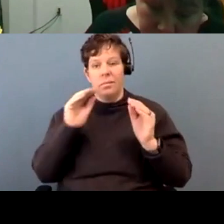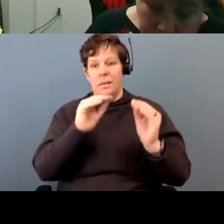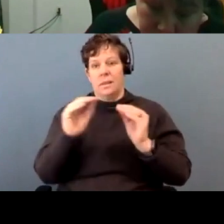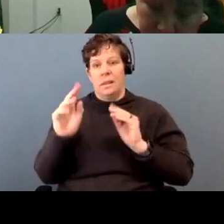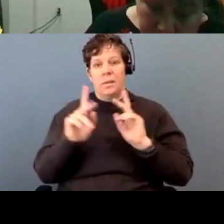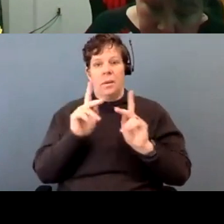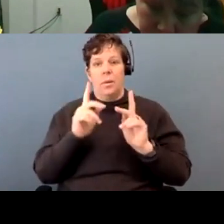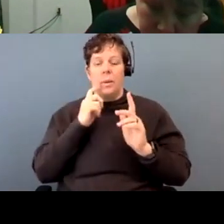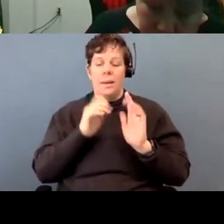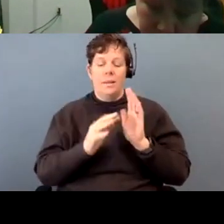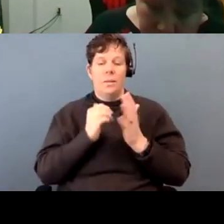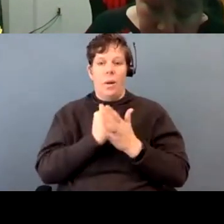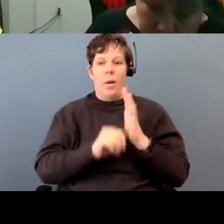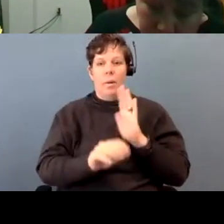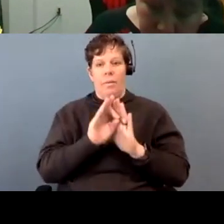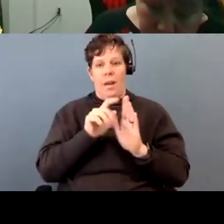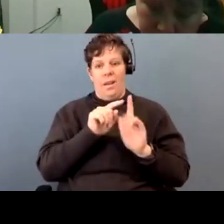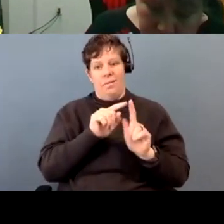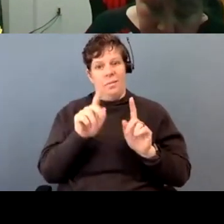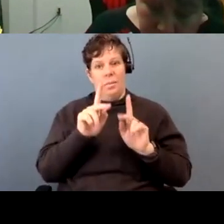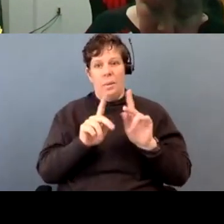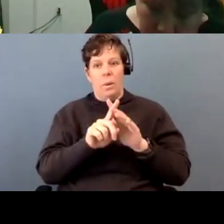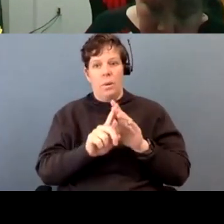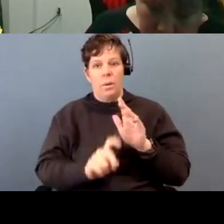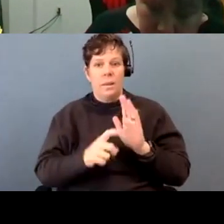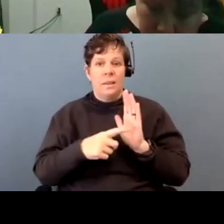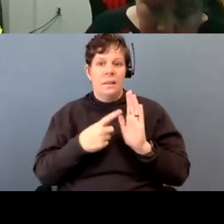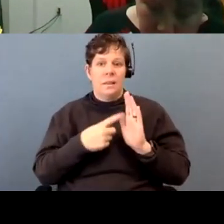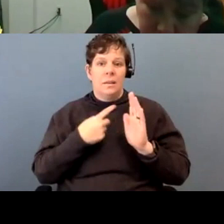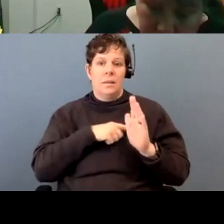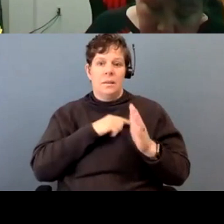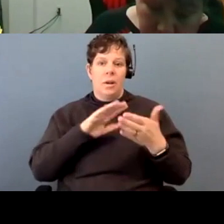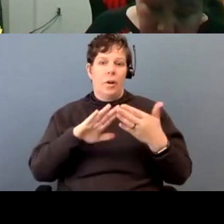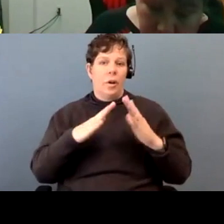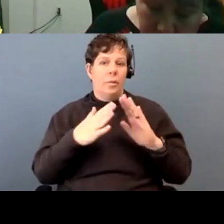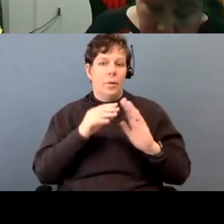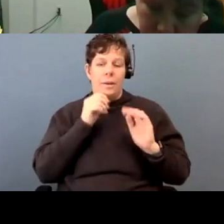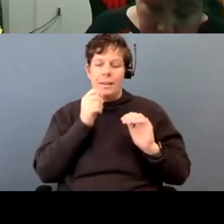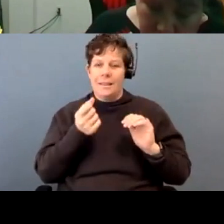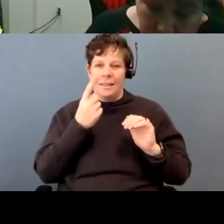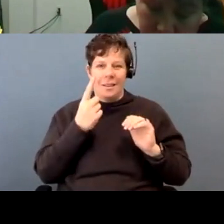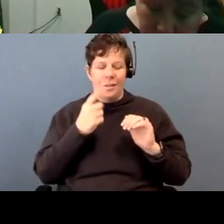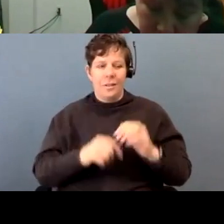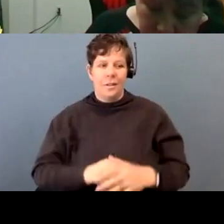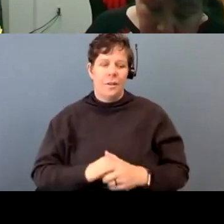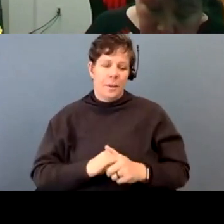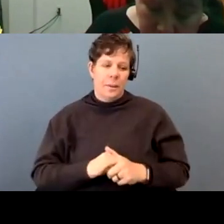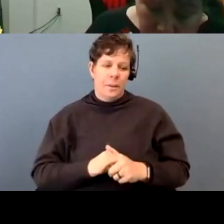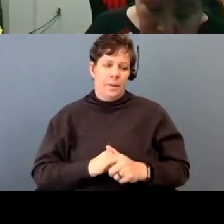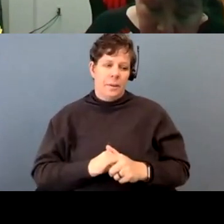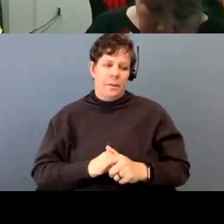individuals. And, um, sometimes our communities don't really understand like the new